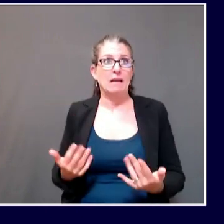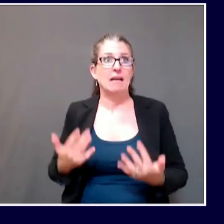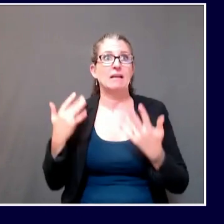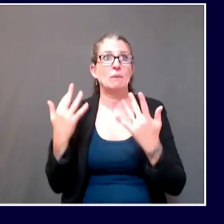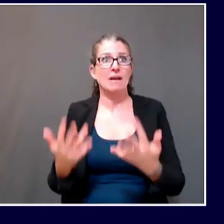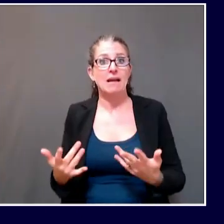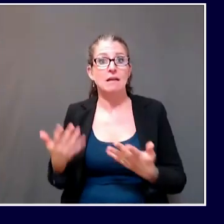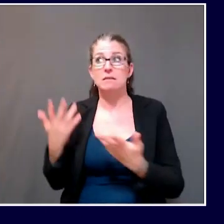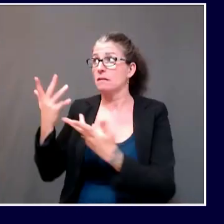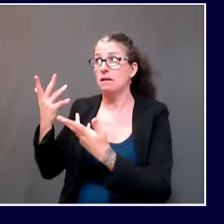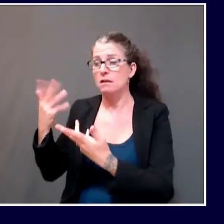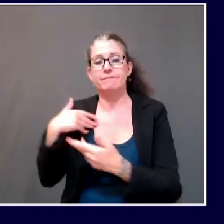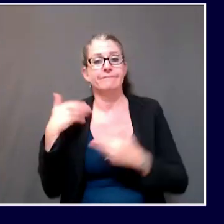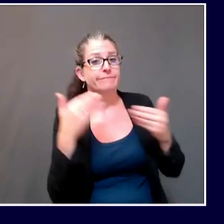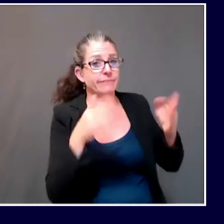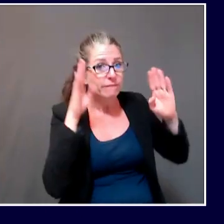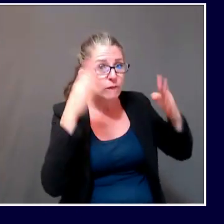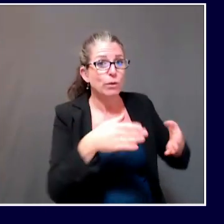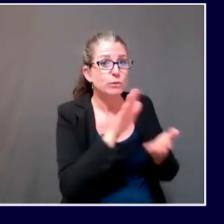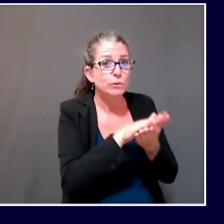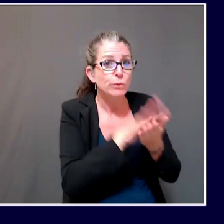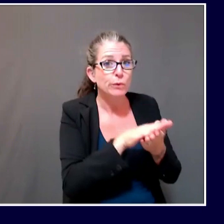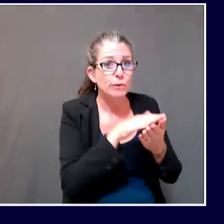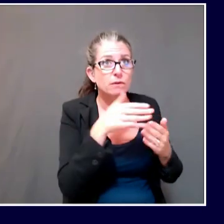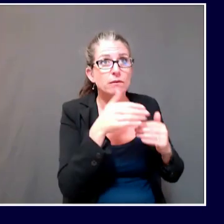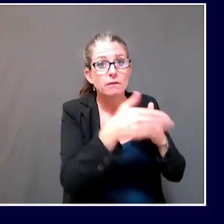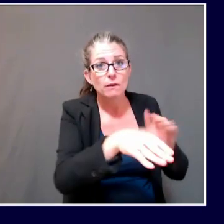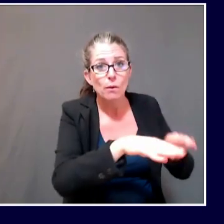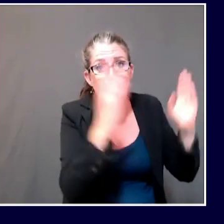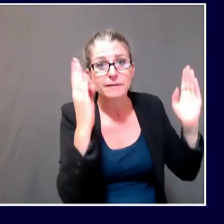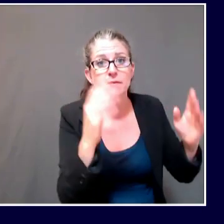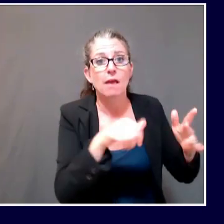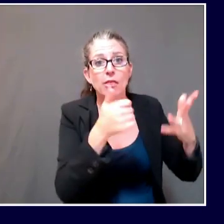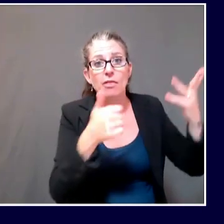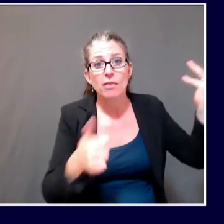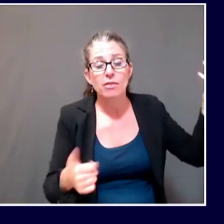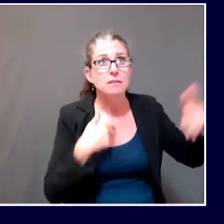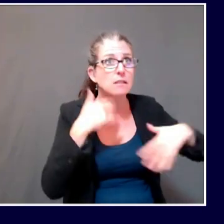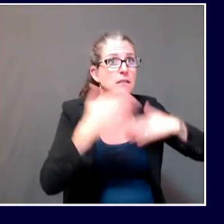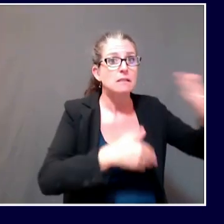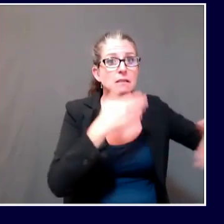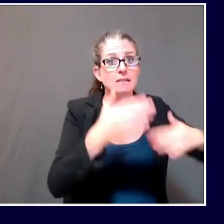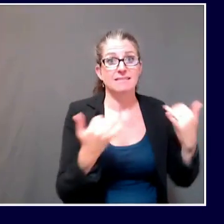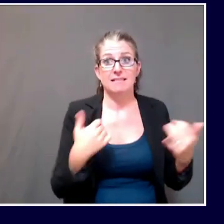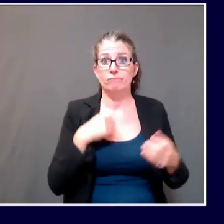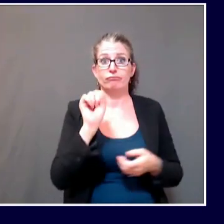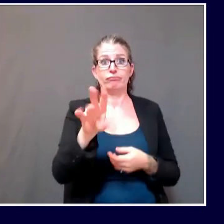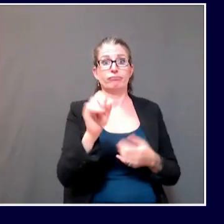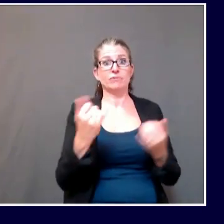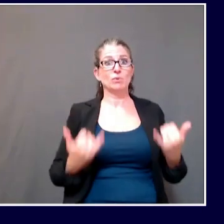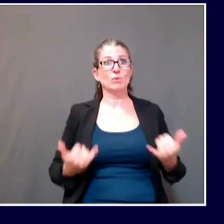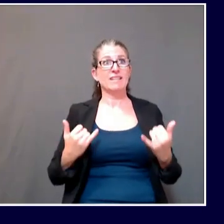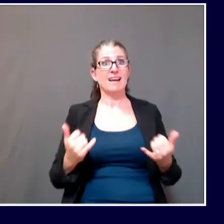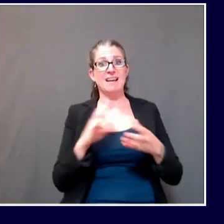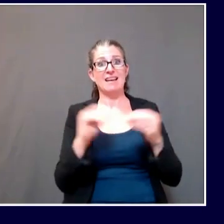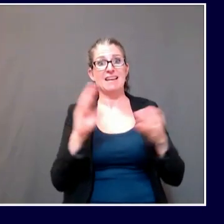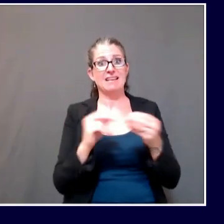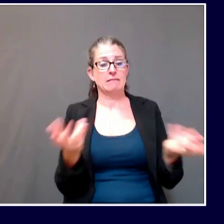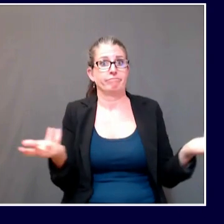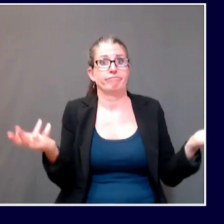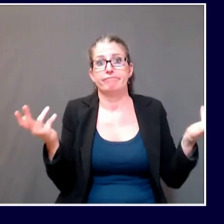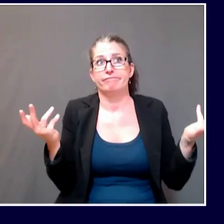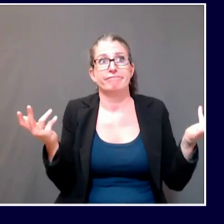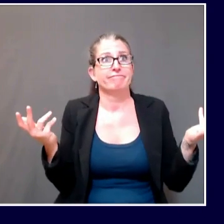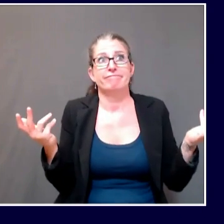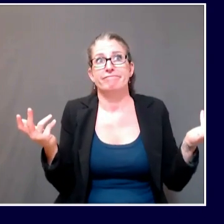say, business operations and grants such as we're talking about today. But we have not I'm not committed one way or the